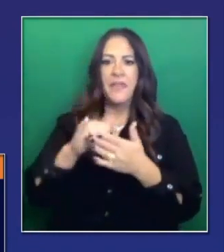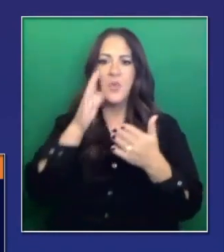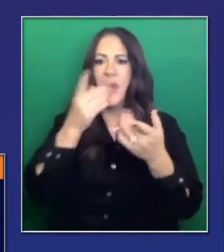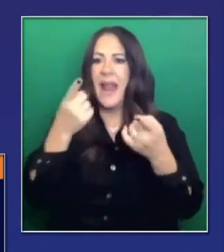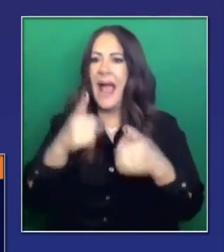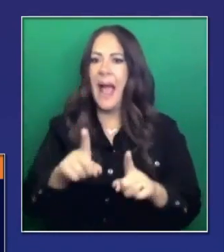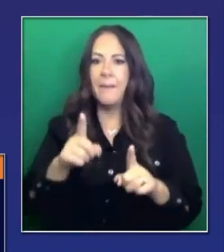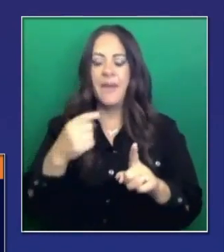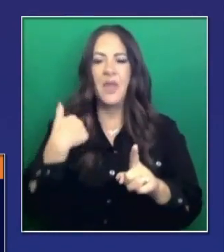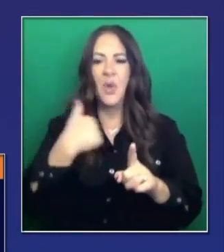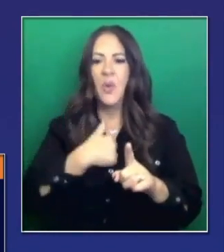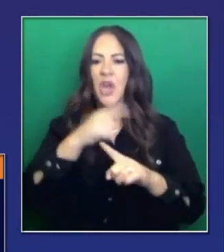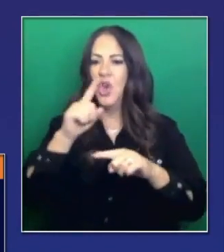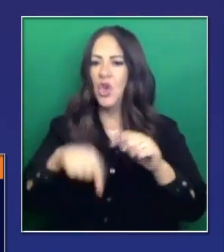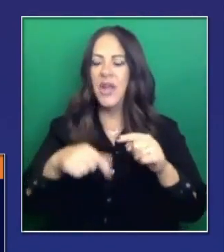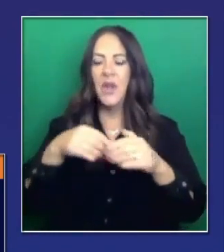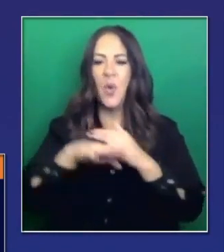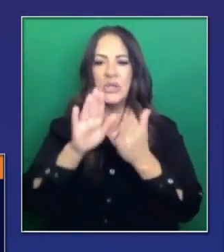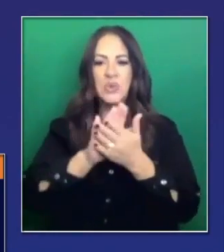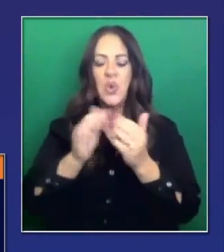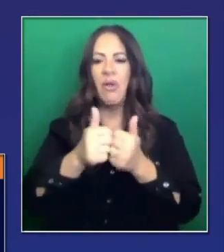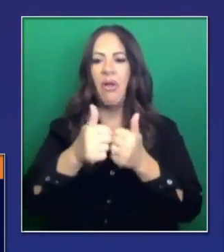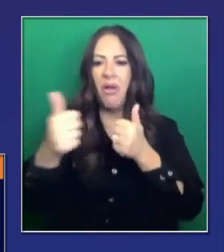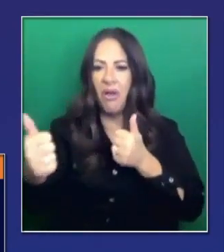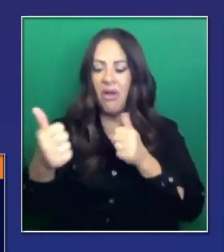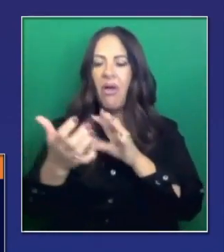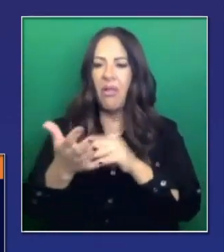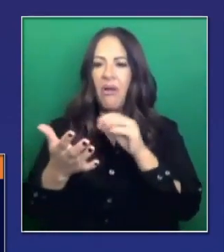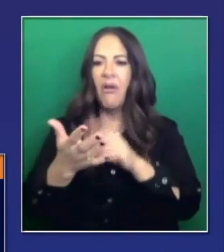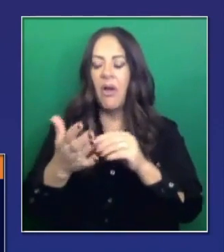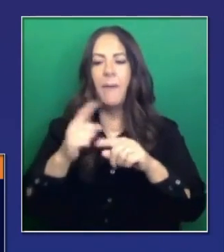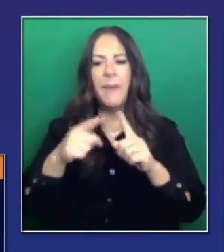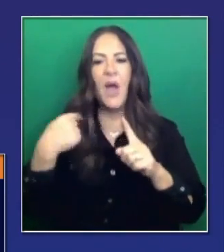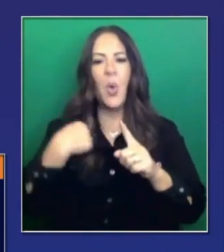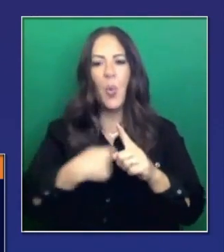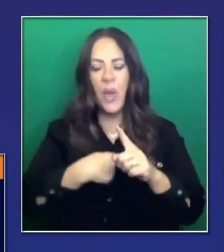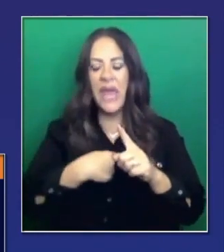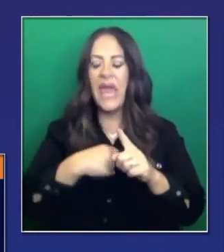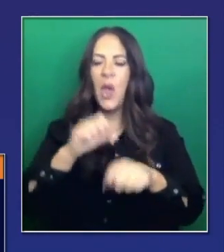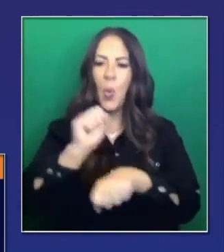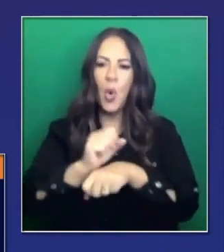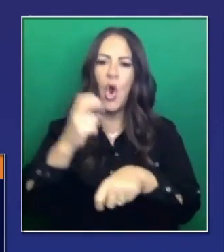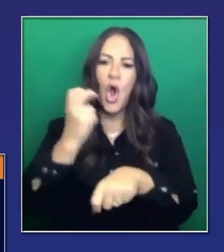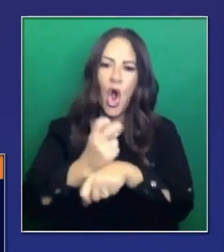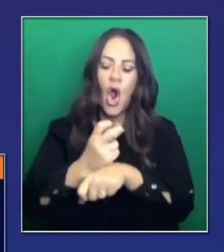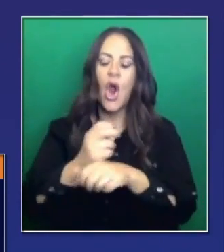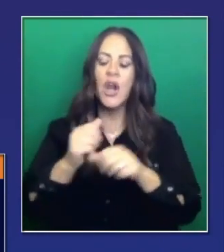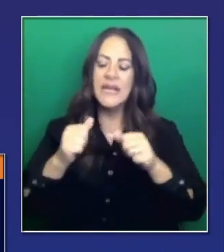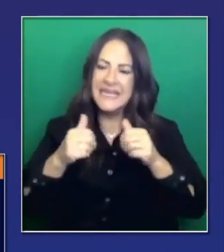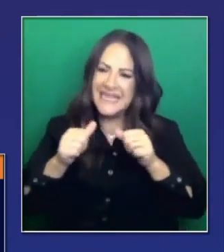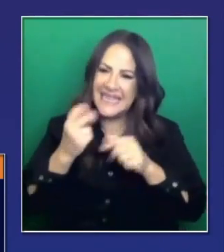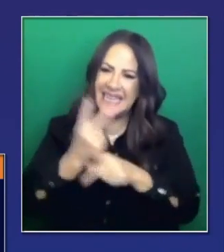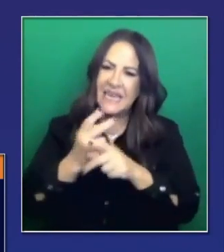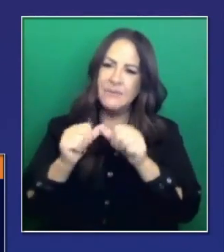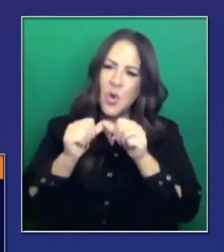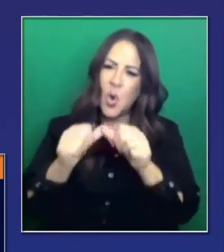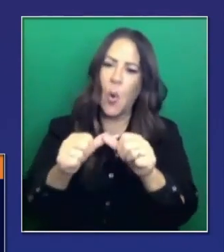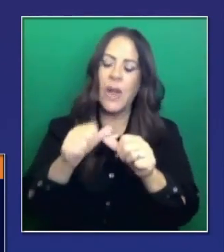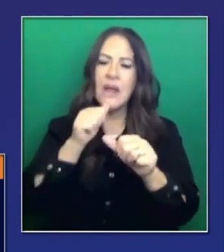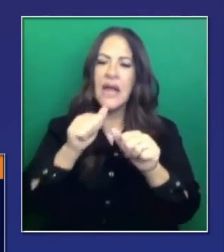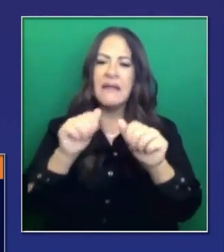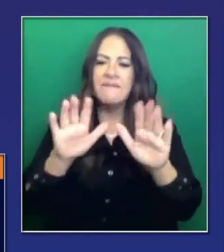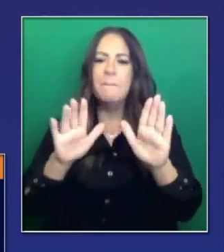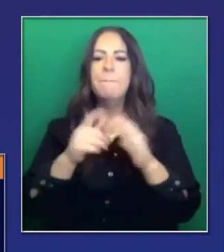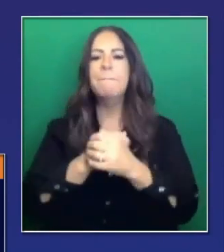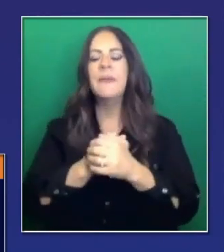toughest moment that most of us will experience in our lifetime. But we push forward, and we can get forward together safely. I appreciate you, Mr.